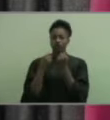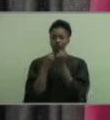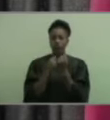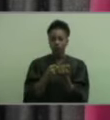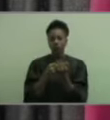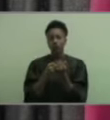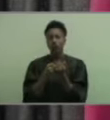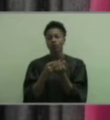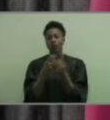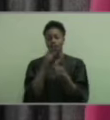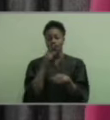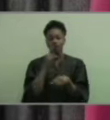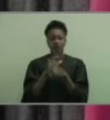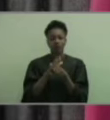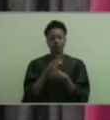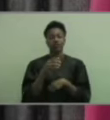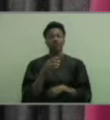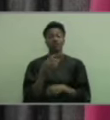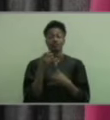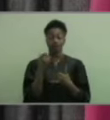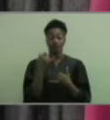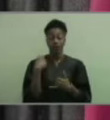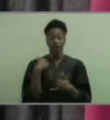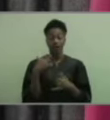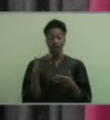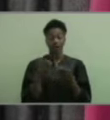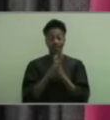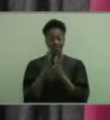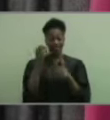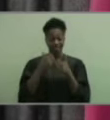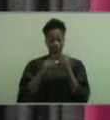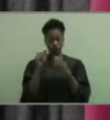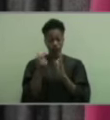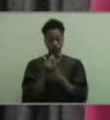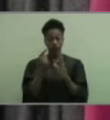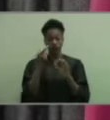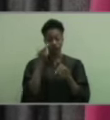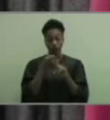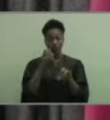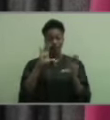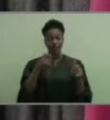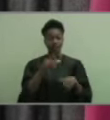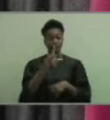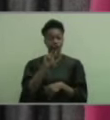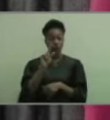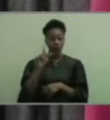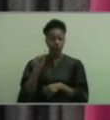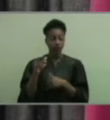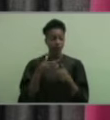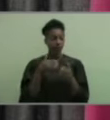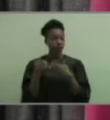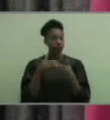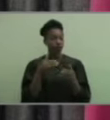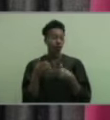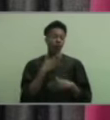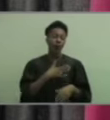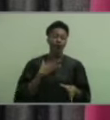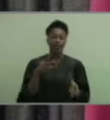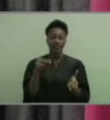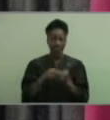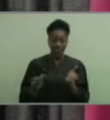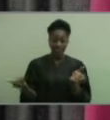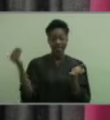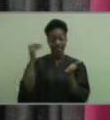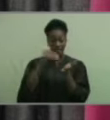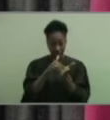And now I ask that each graduate from the class of 2020 from wherever you are to please stand